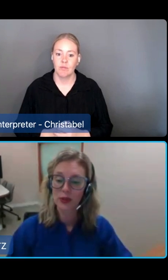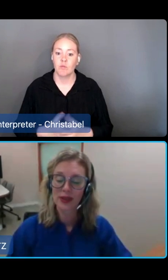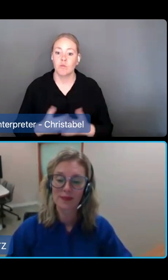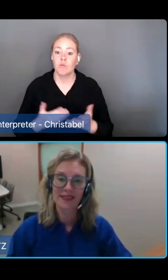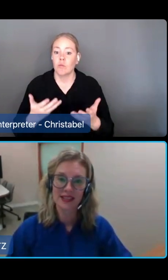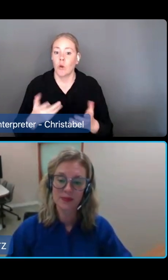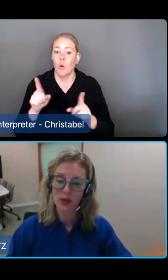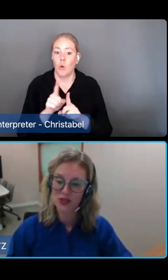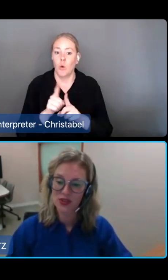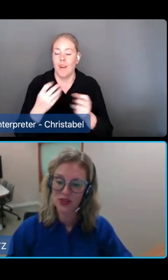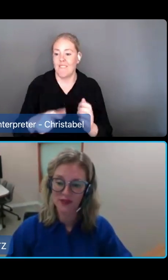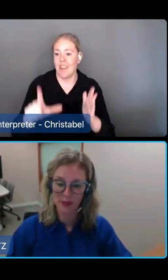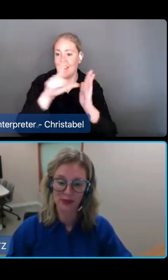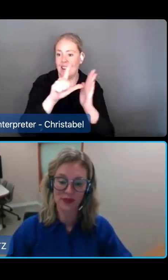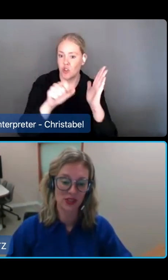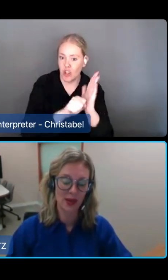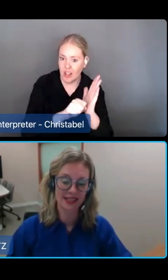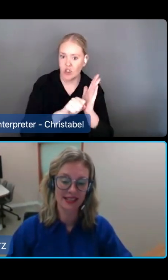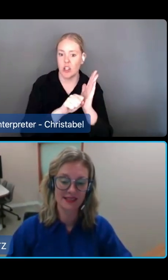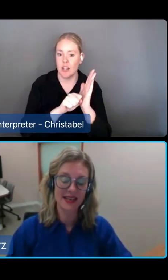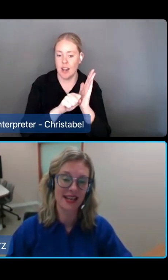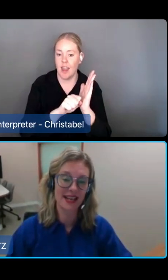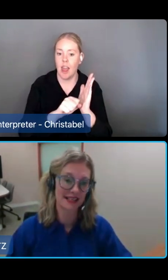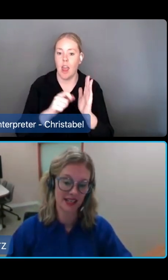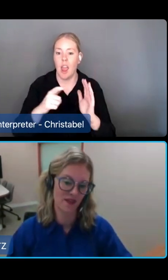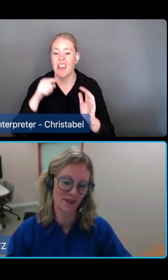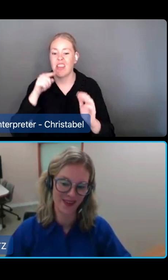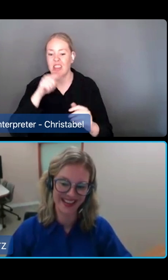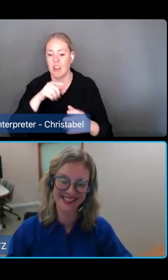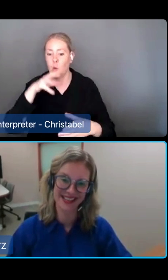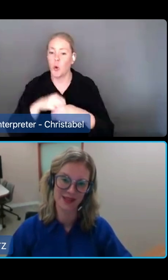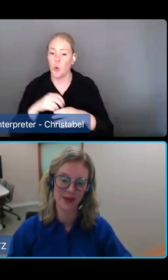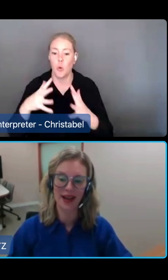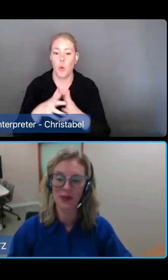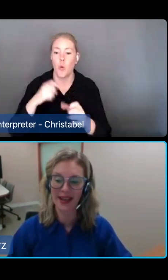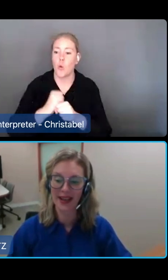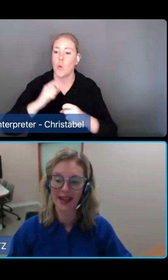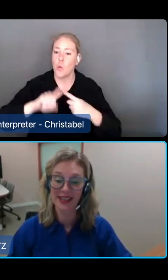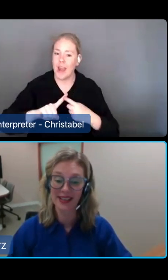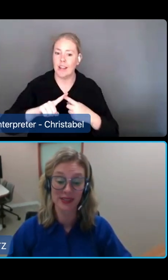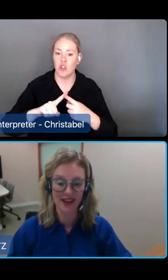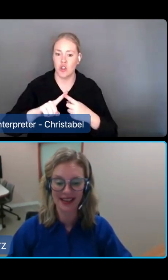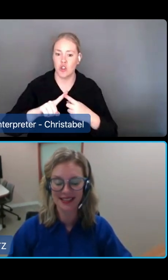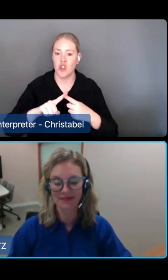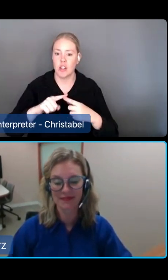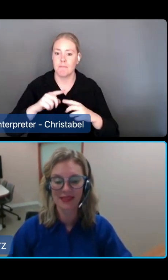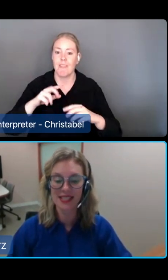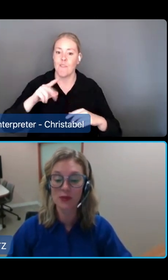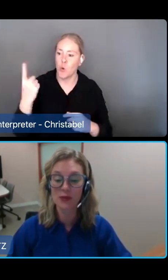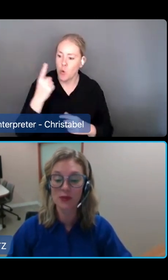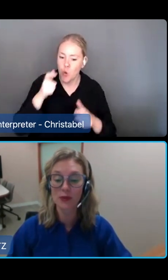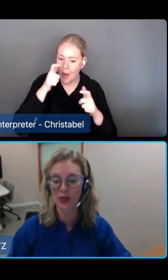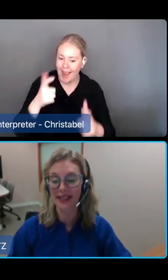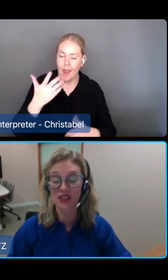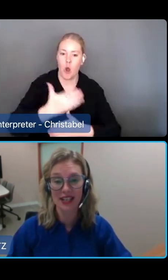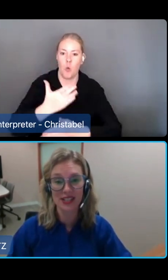from you about the exposure draft of the bill for the new act is the next significant phase in the pathway to a new age care act. This